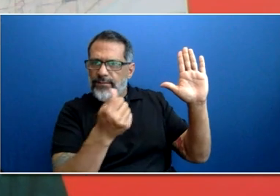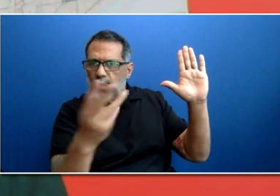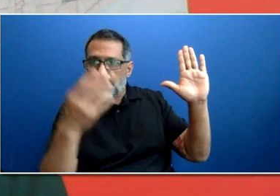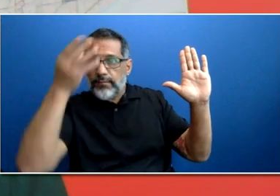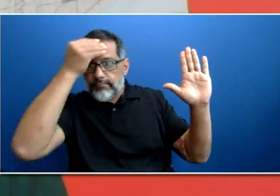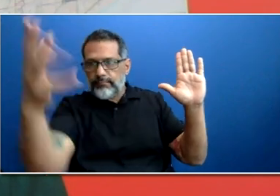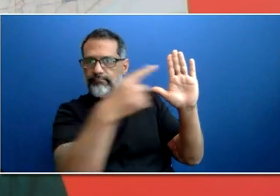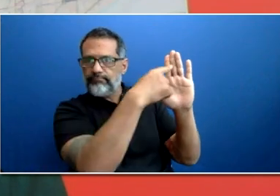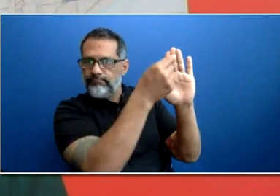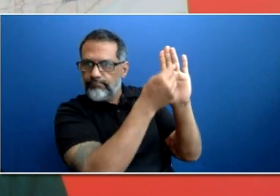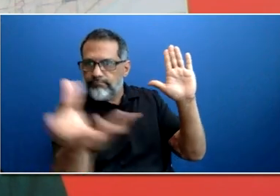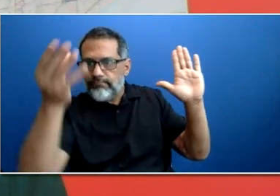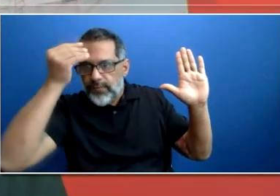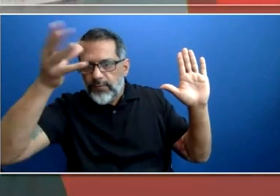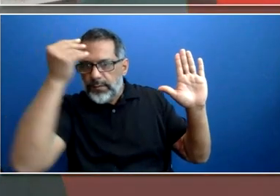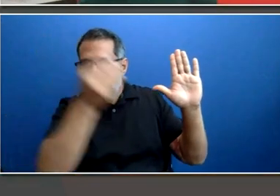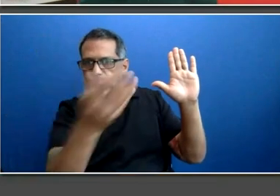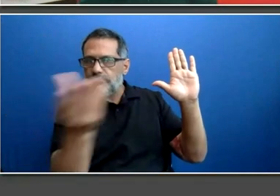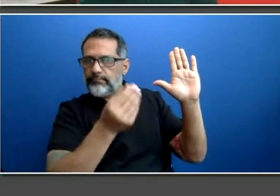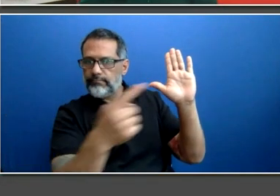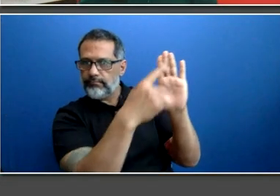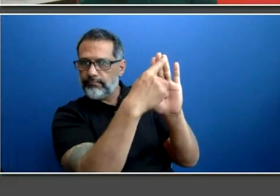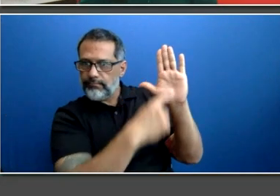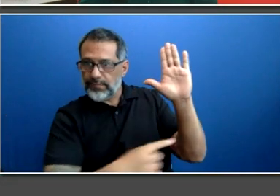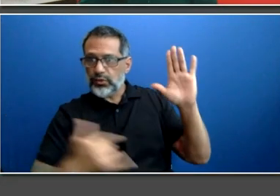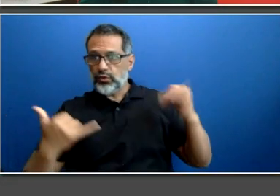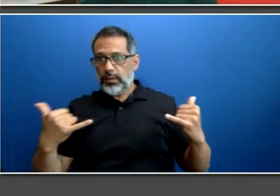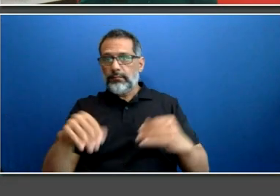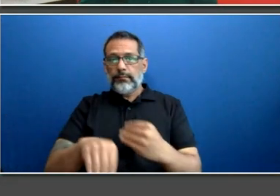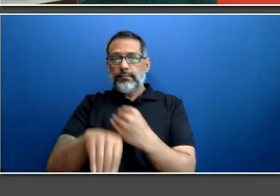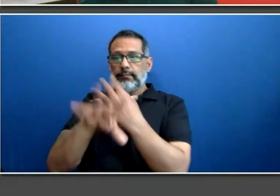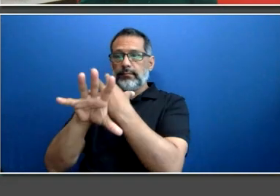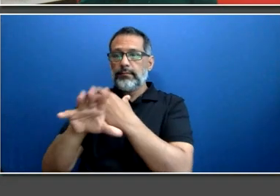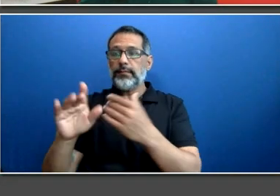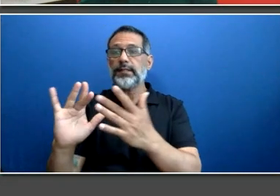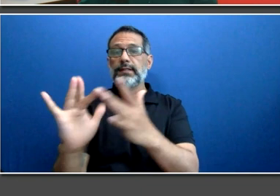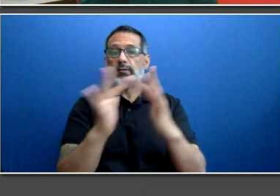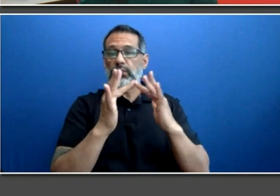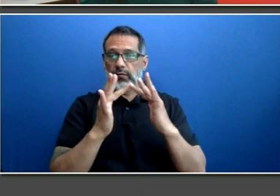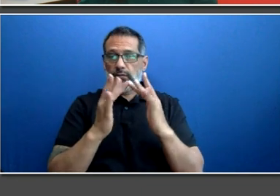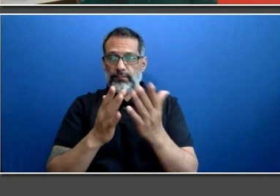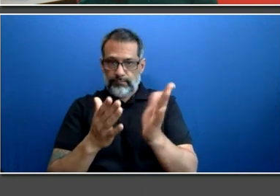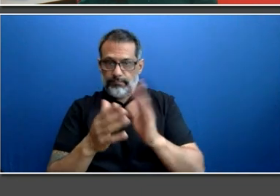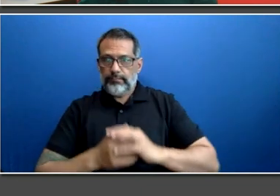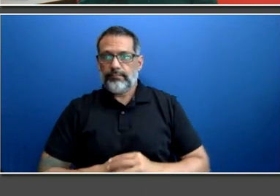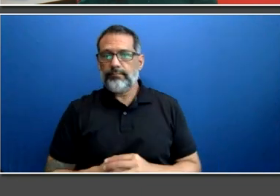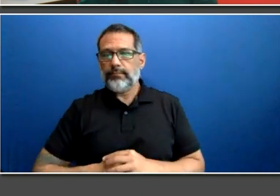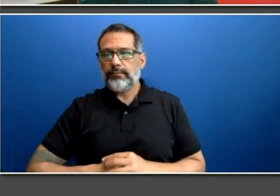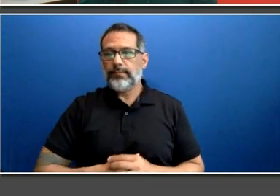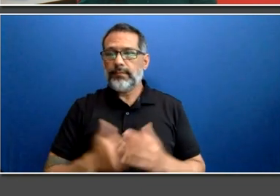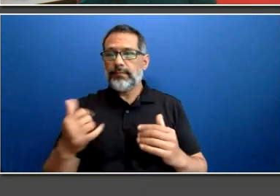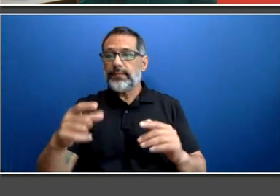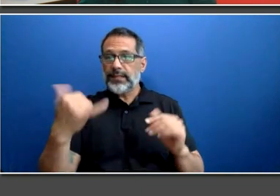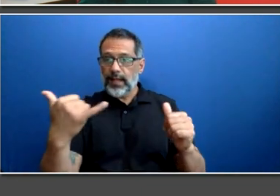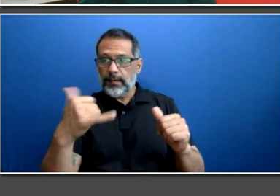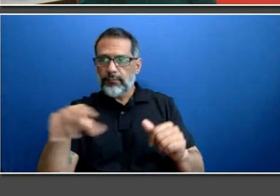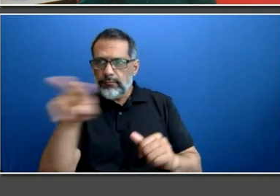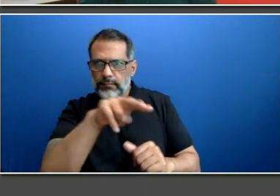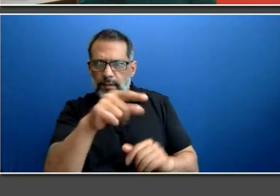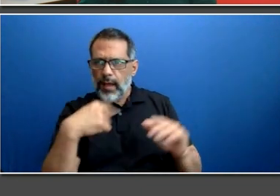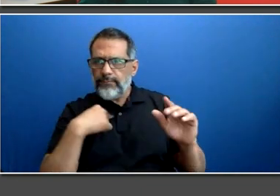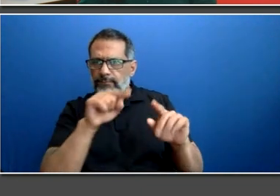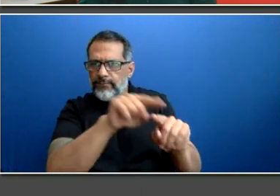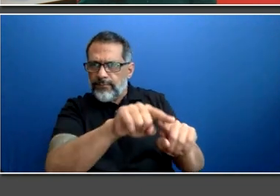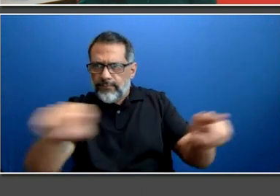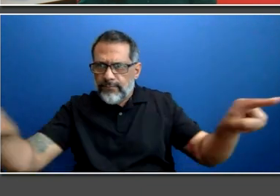webcasting service platform for this session. We have many people registered for today, so all attendees must be